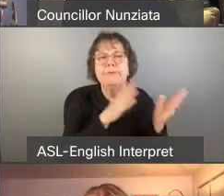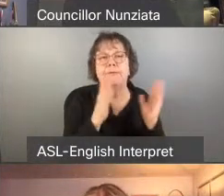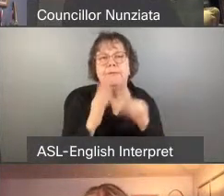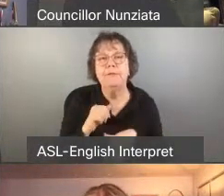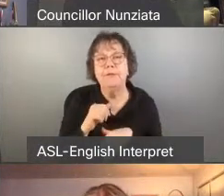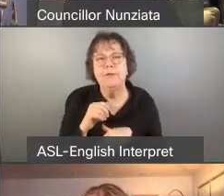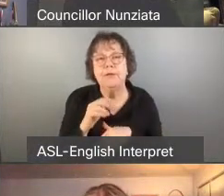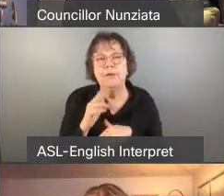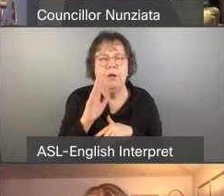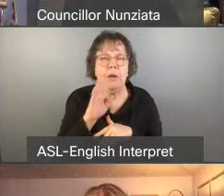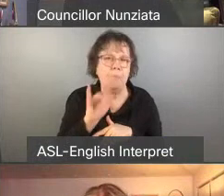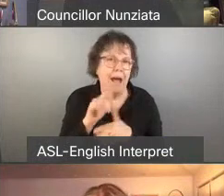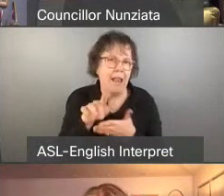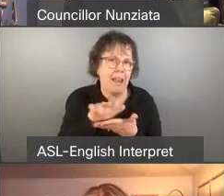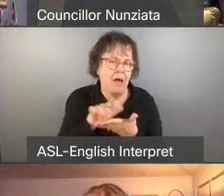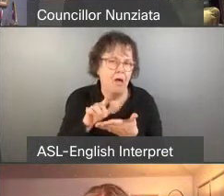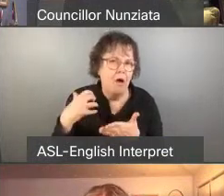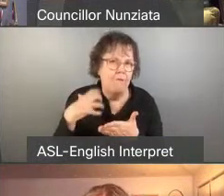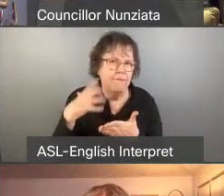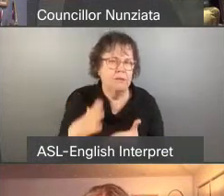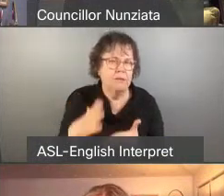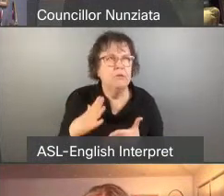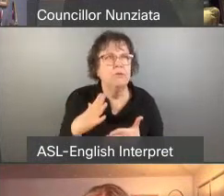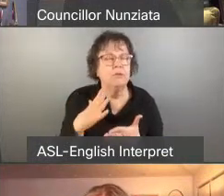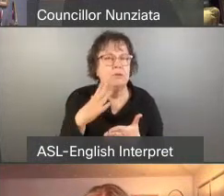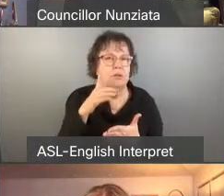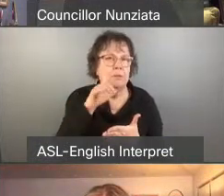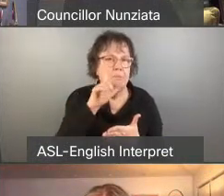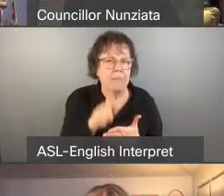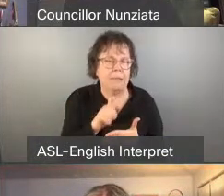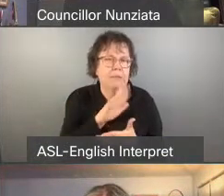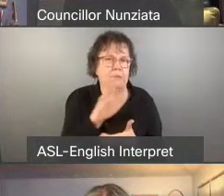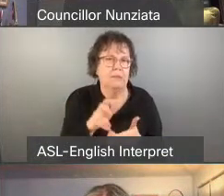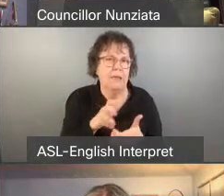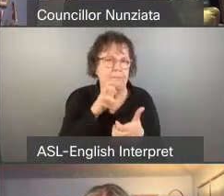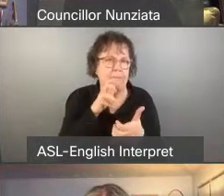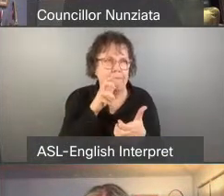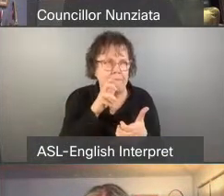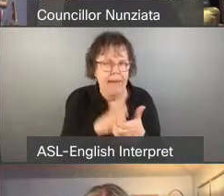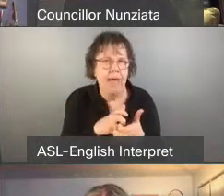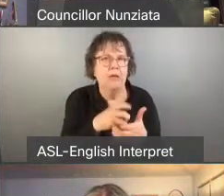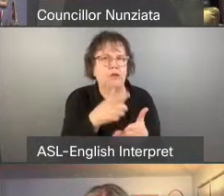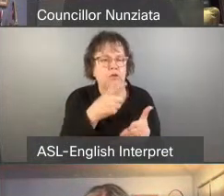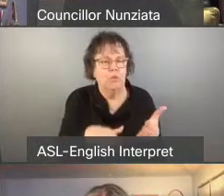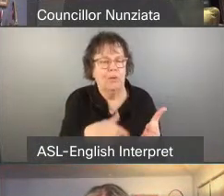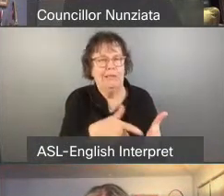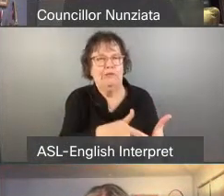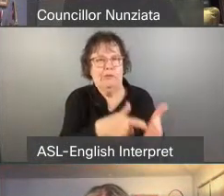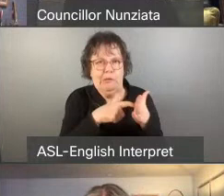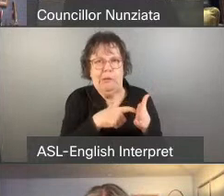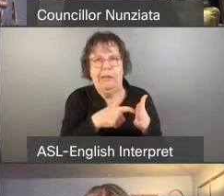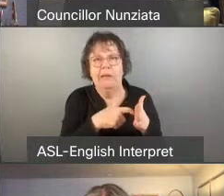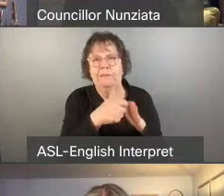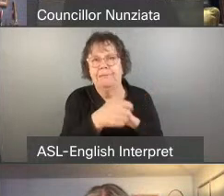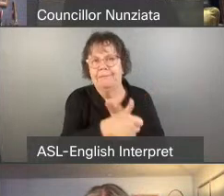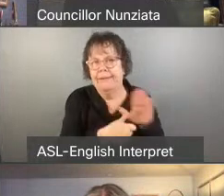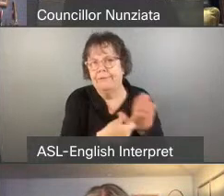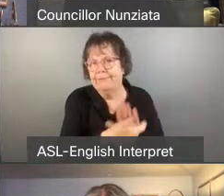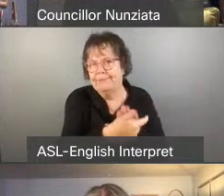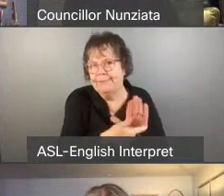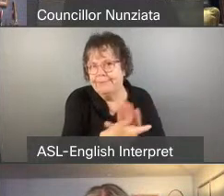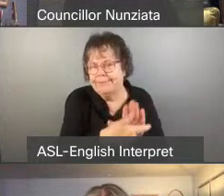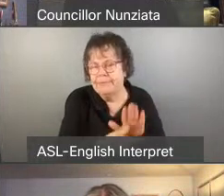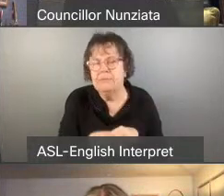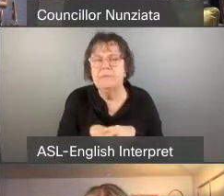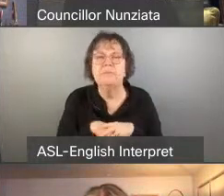the buildings must at least meet what the city proposed for rooming houses. This could be done by adding funding from